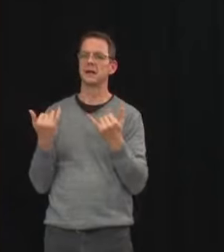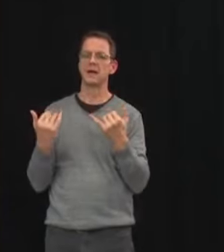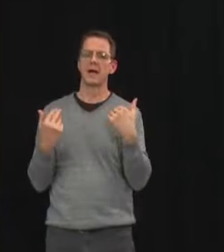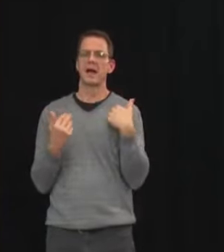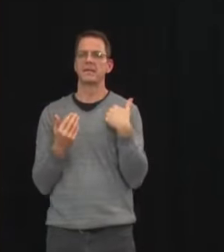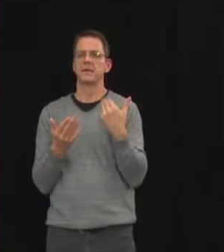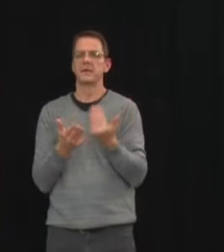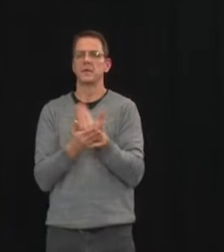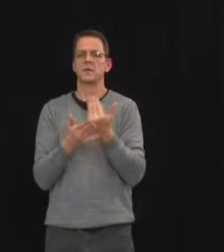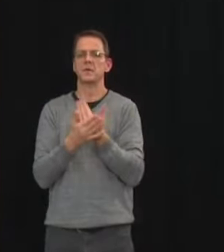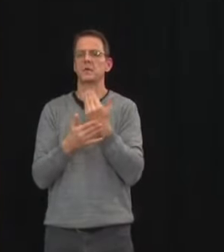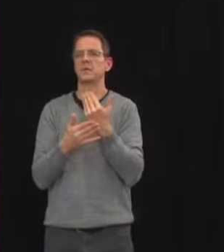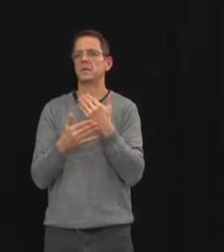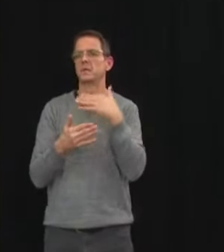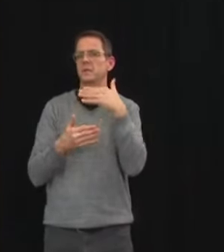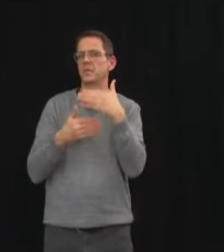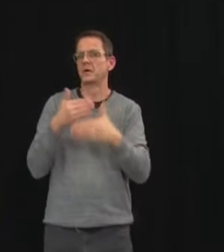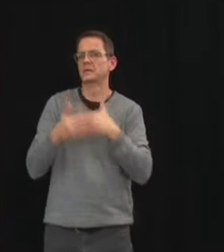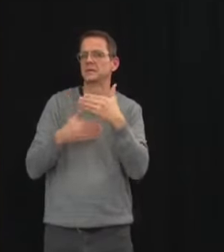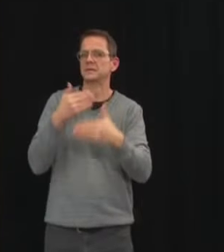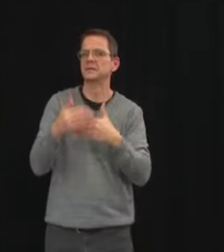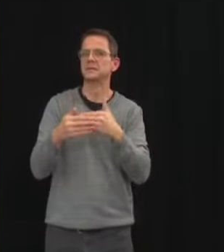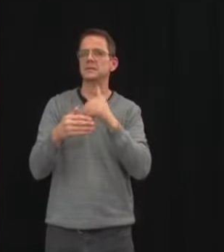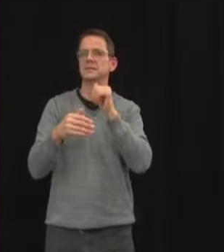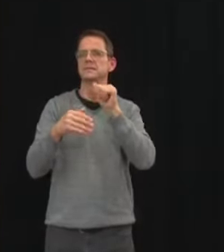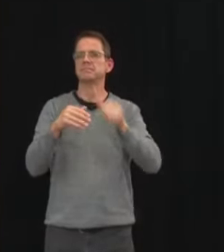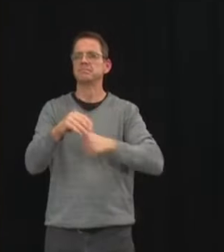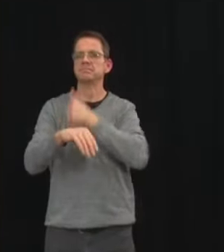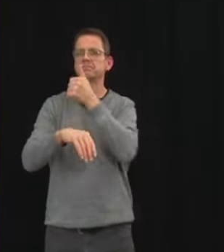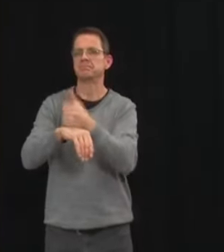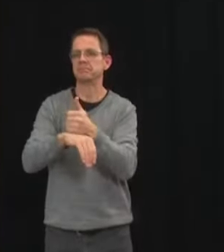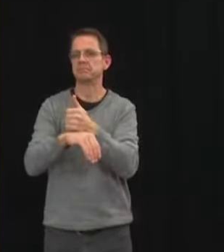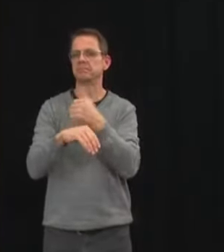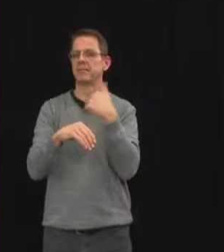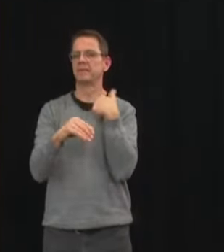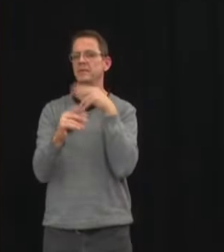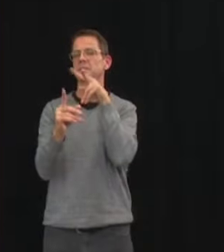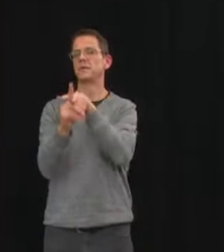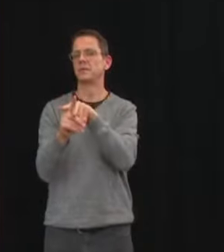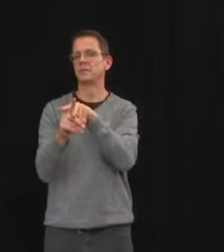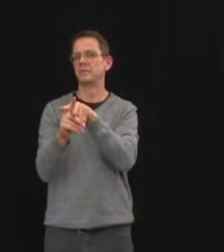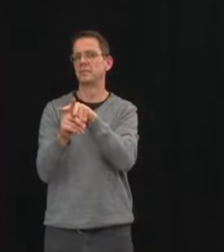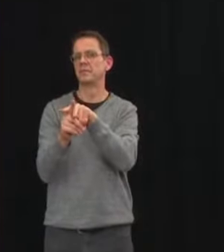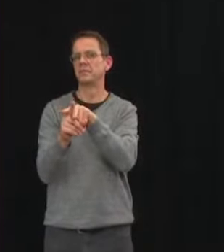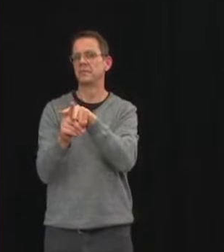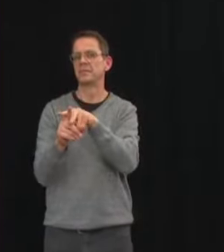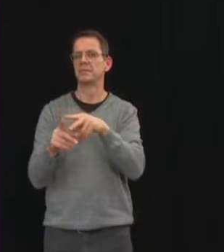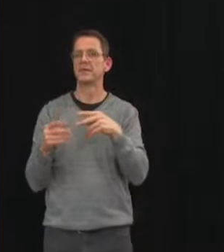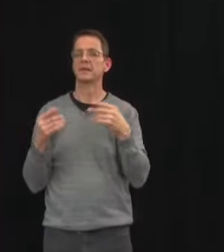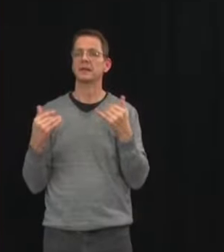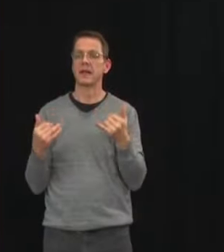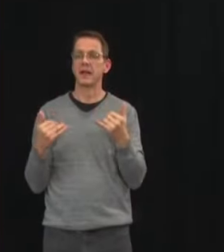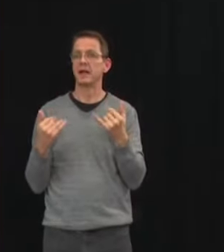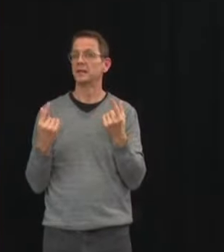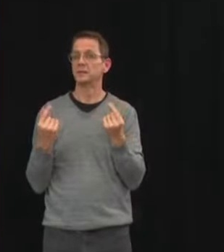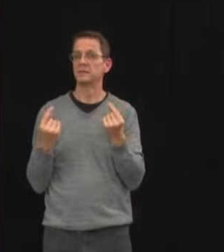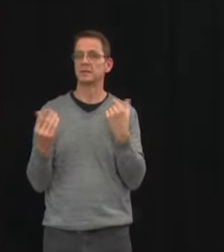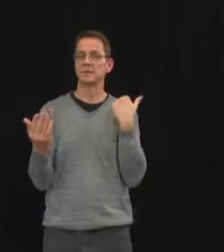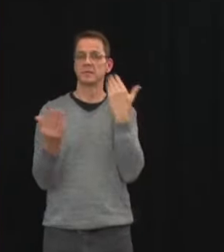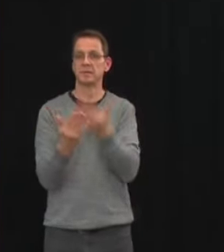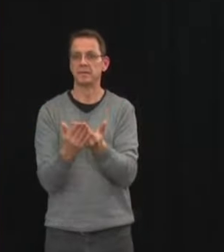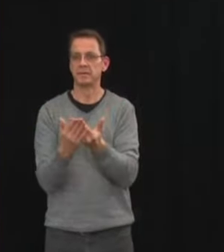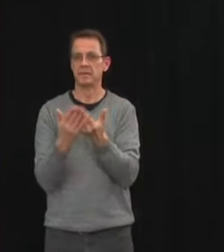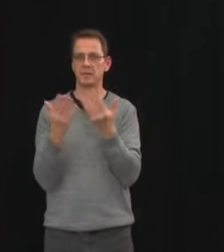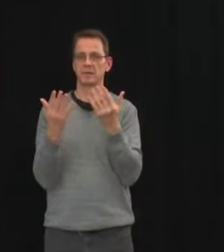their appointment and waiting in their cars until just before their appointment time. I understand everyone's desire to be on